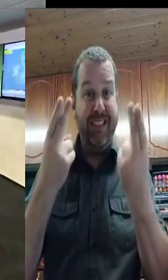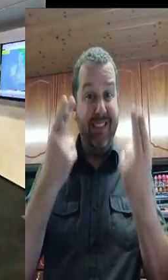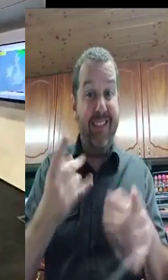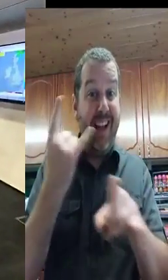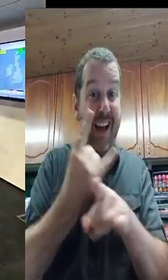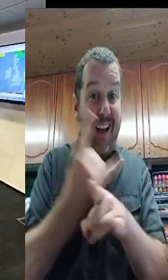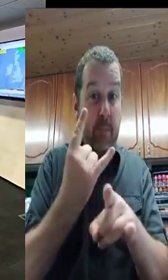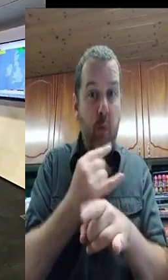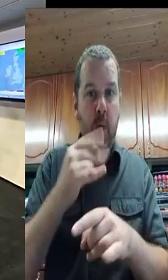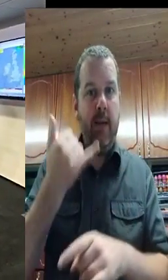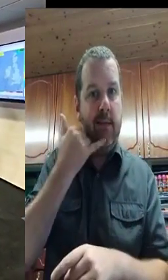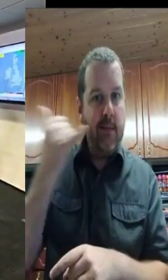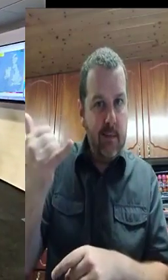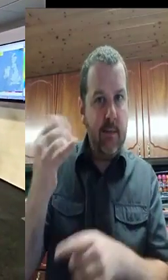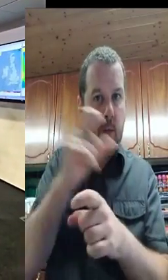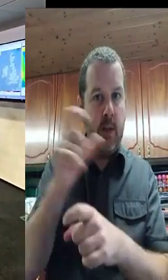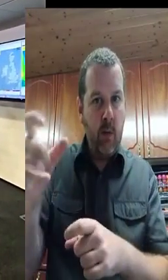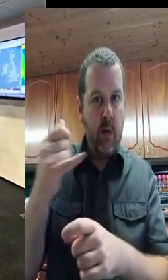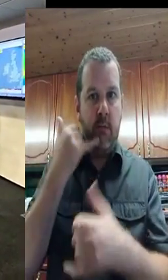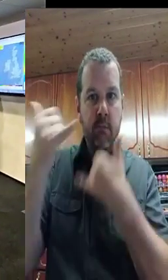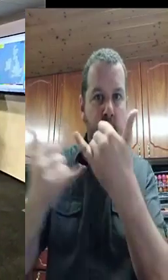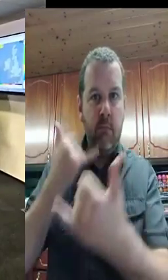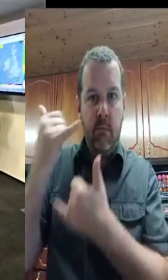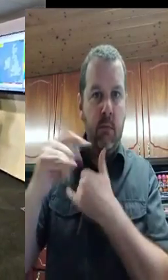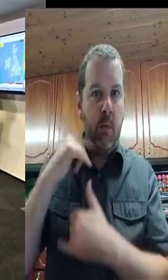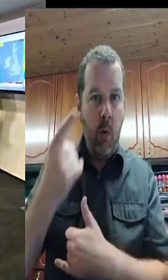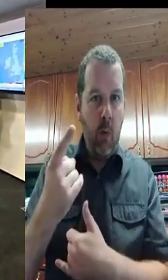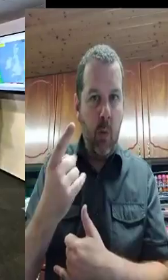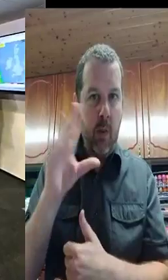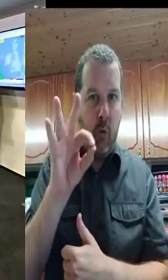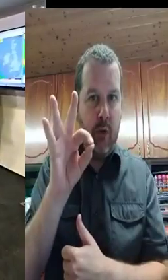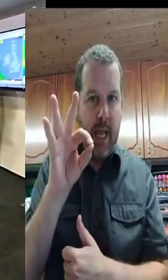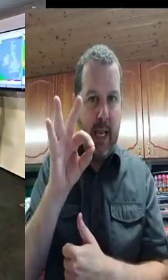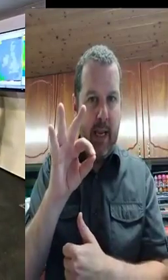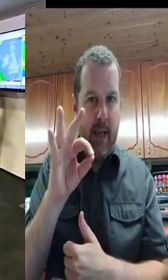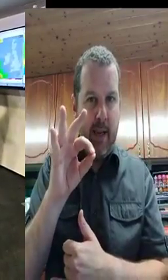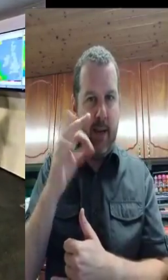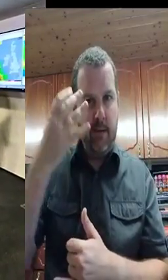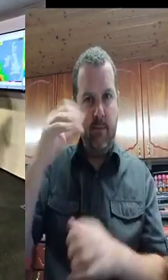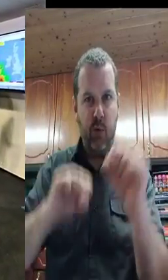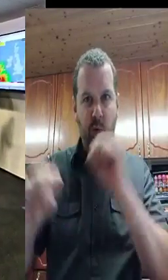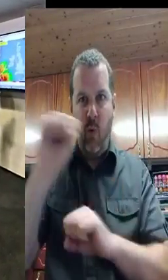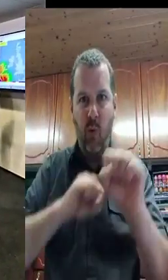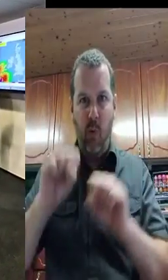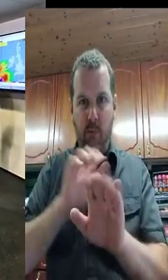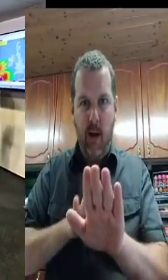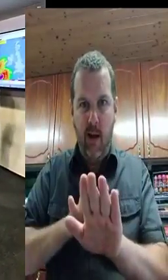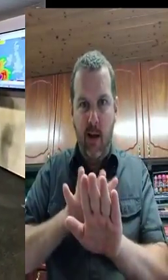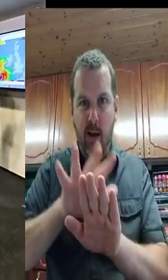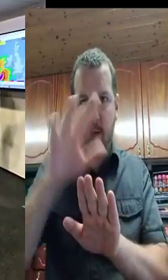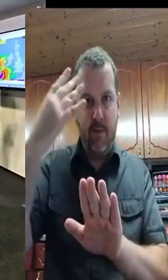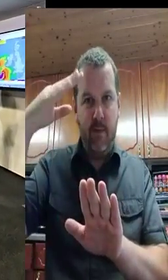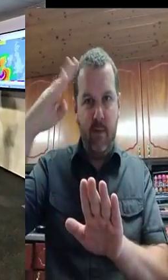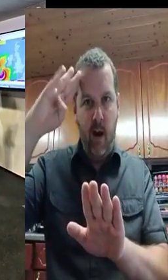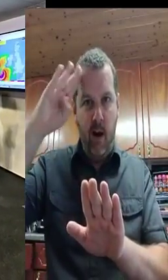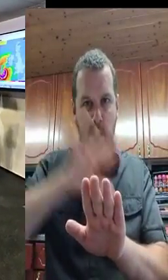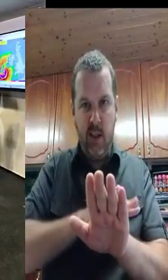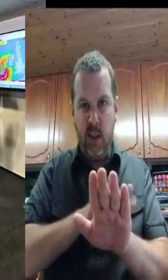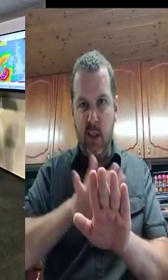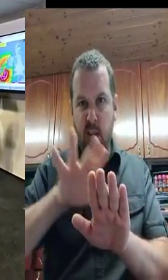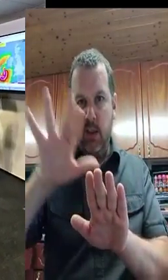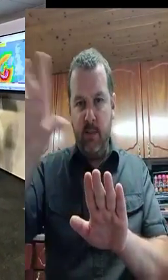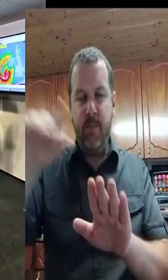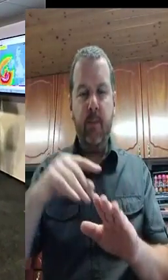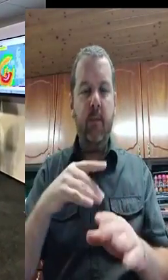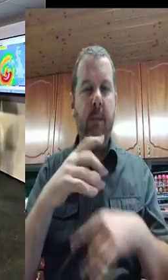if possible, should they stay at home? The advice that we're saying to everybody, I think, is very clear. You should not be travelling, you should not be out in the